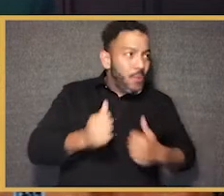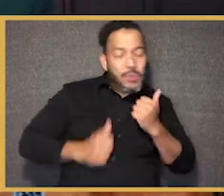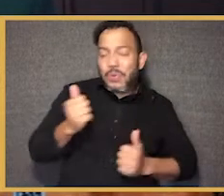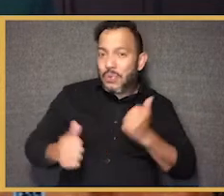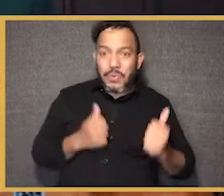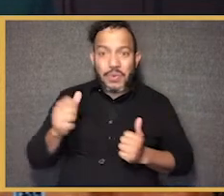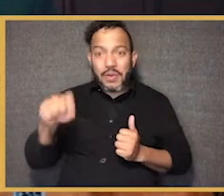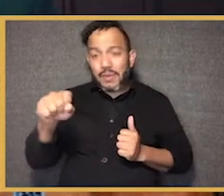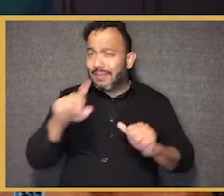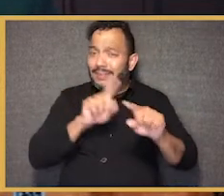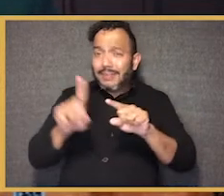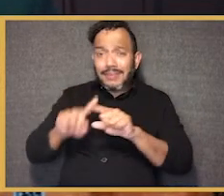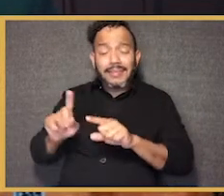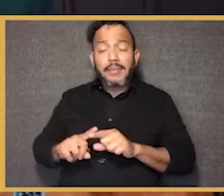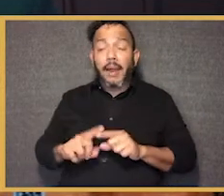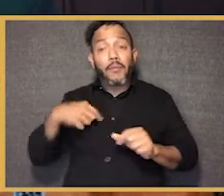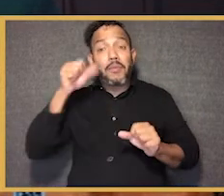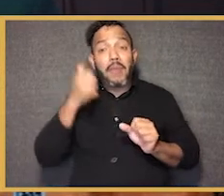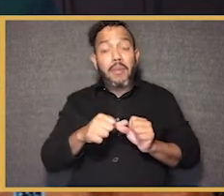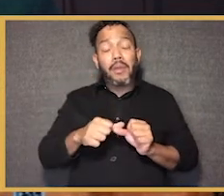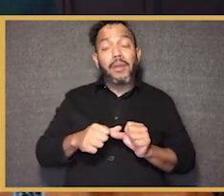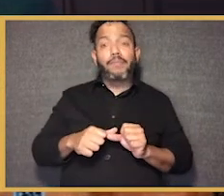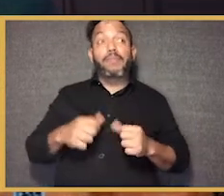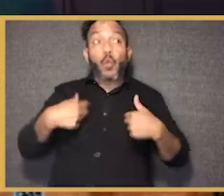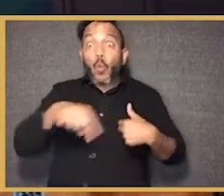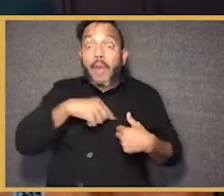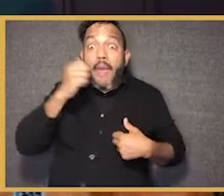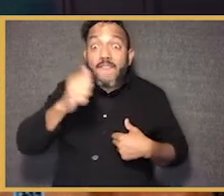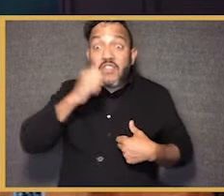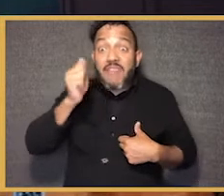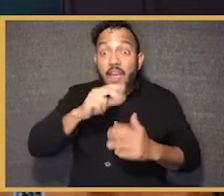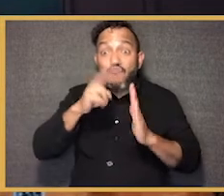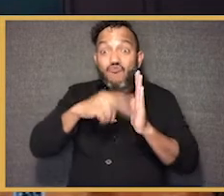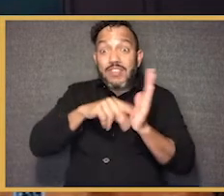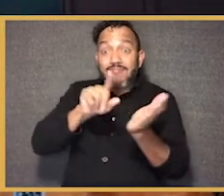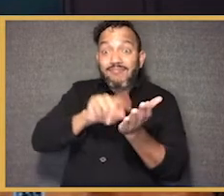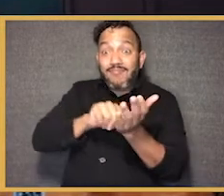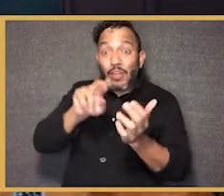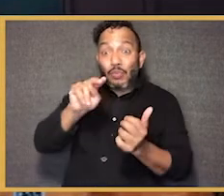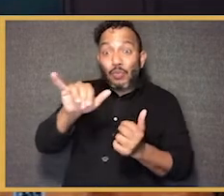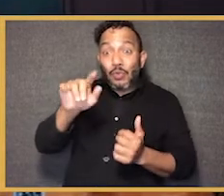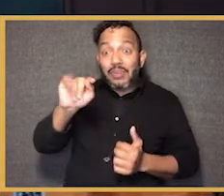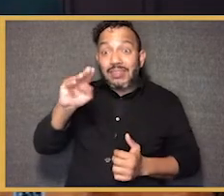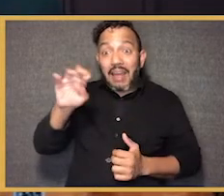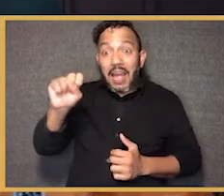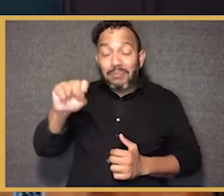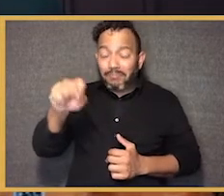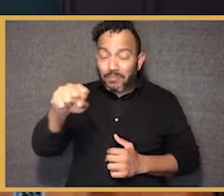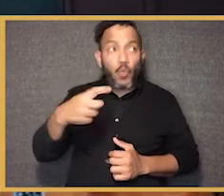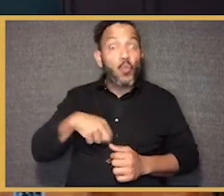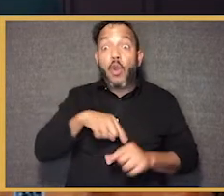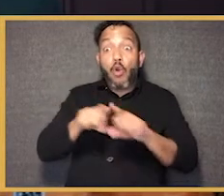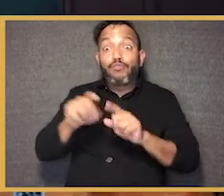did all kinds of stuff in that class. And I remember like it was yesterday, we read the New York Times every day, fourth, fifth, sixth